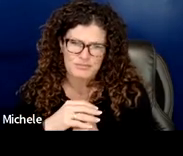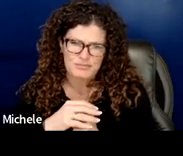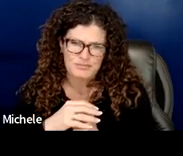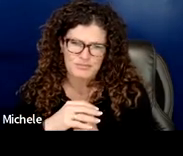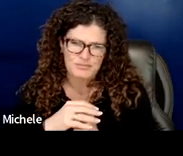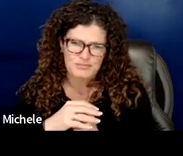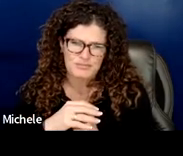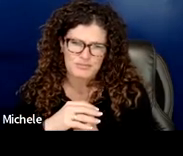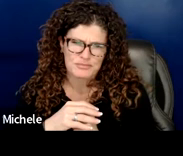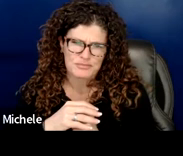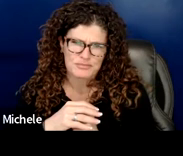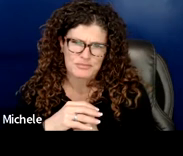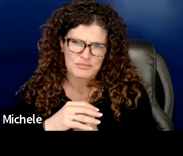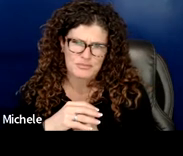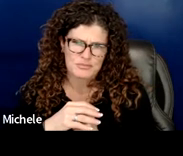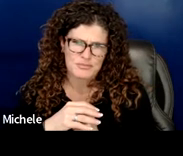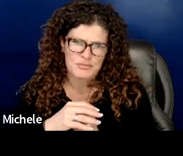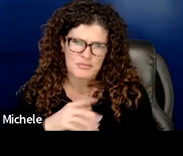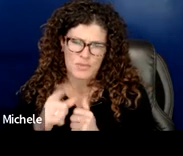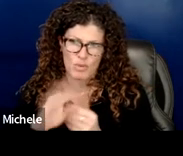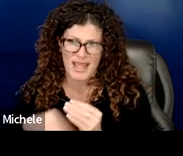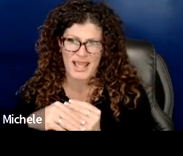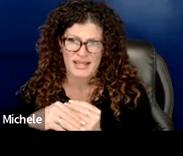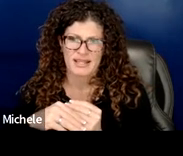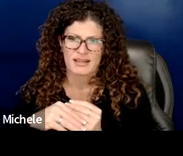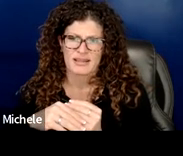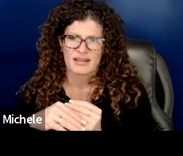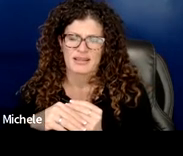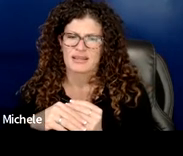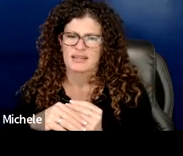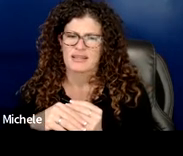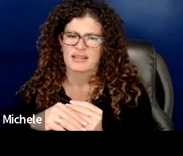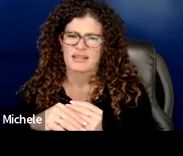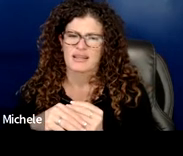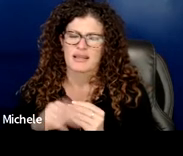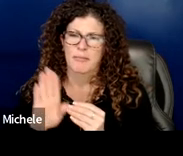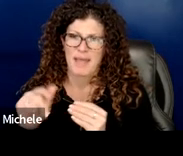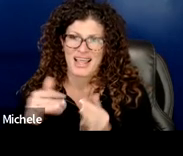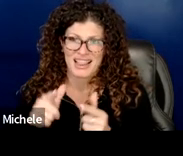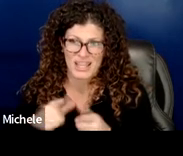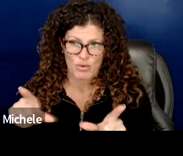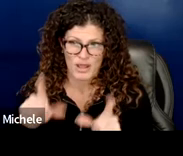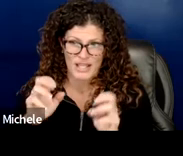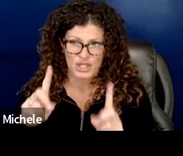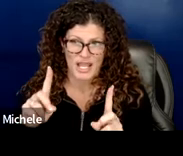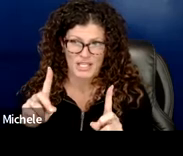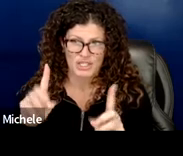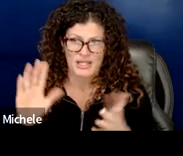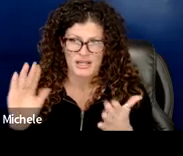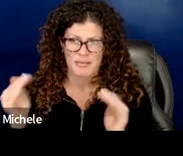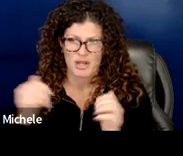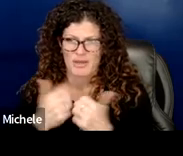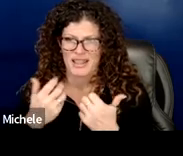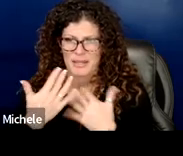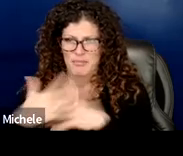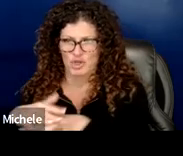believe is where we um added language on bilingual education versus immersion lorena isn't isn't this